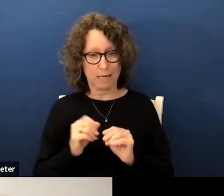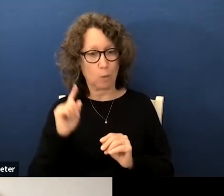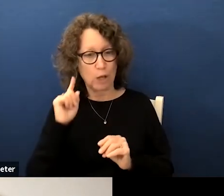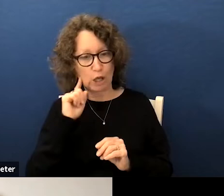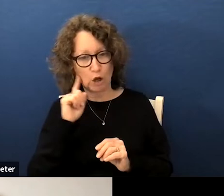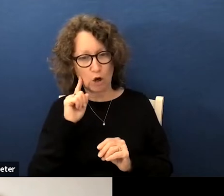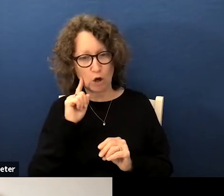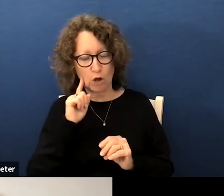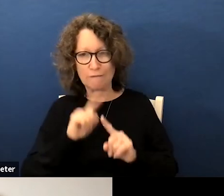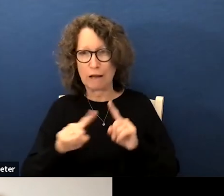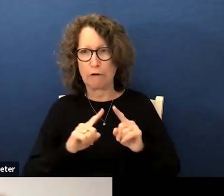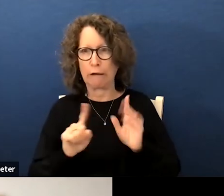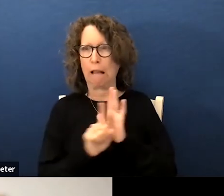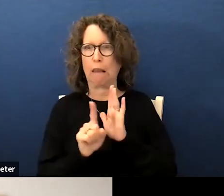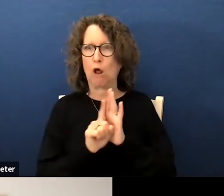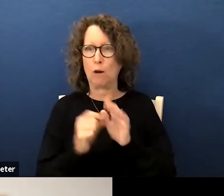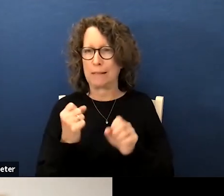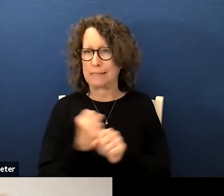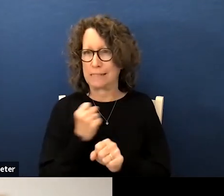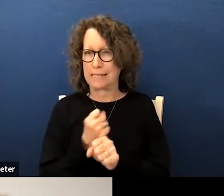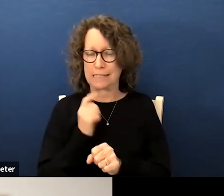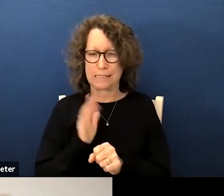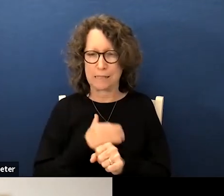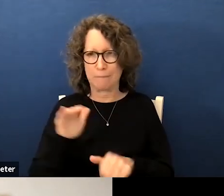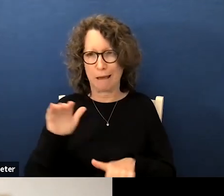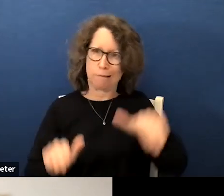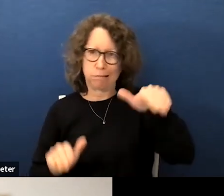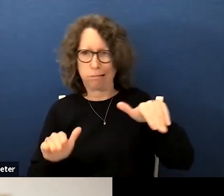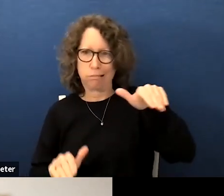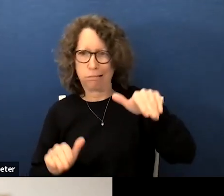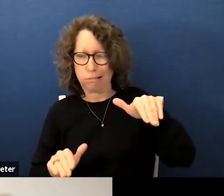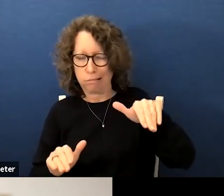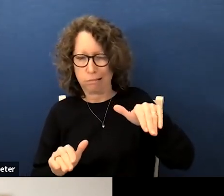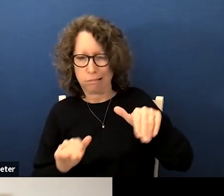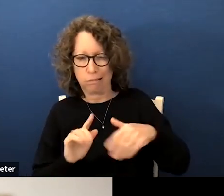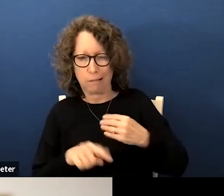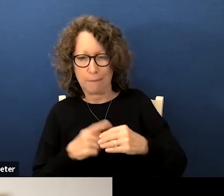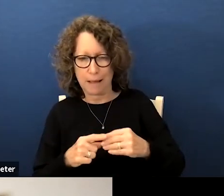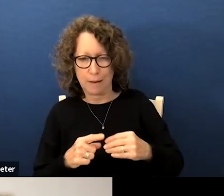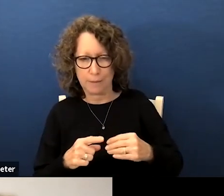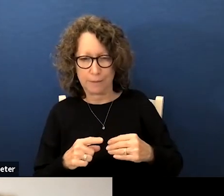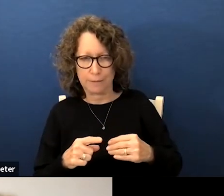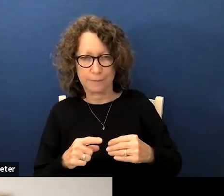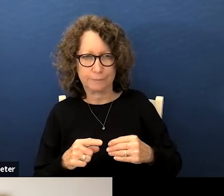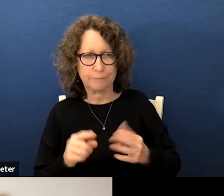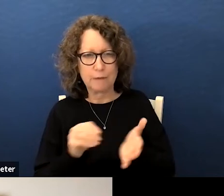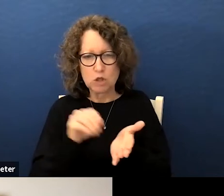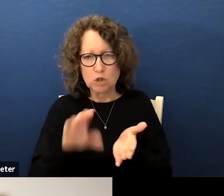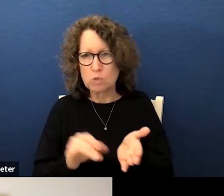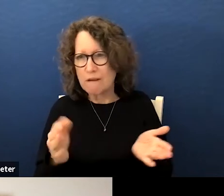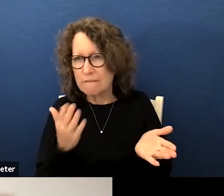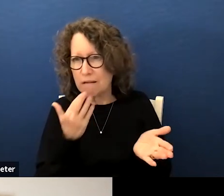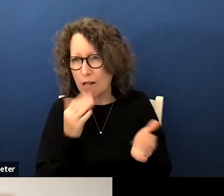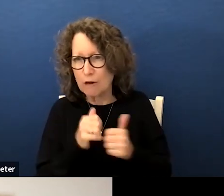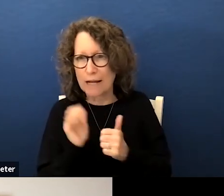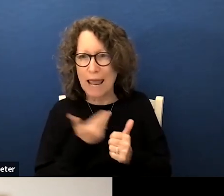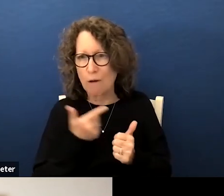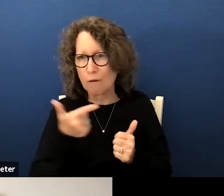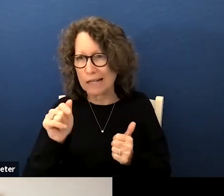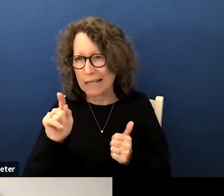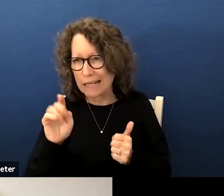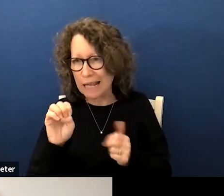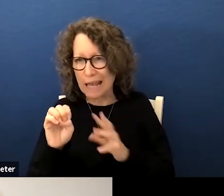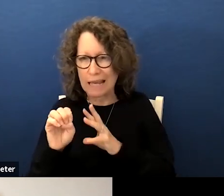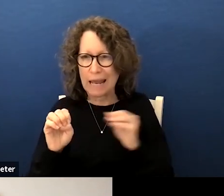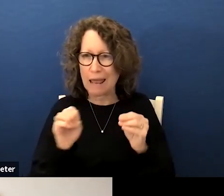these very alarming statistics about disproportionality of students of color in our gate and